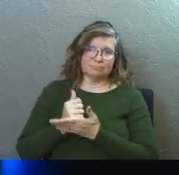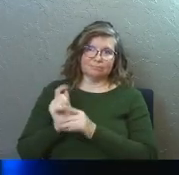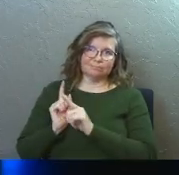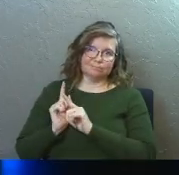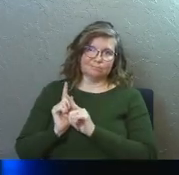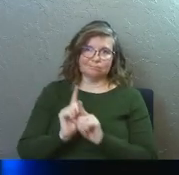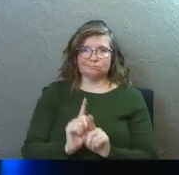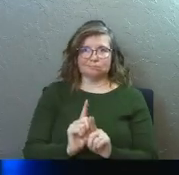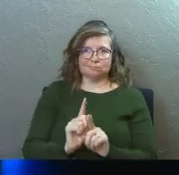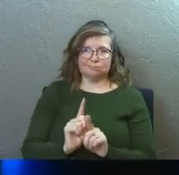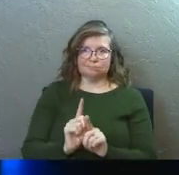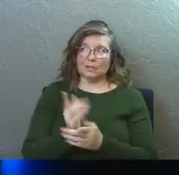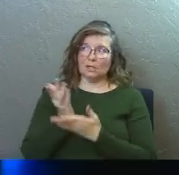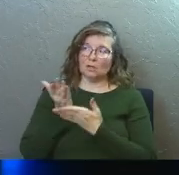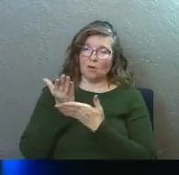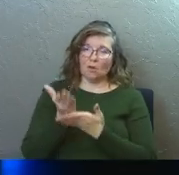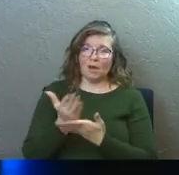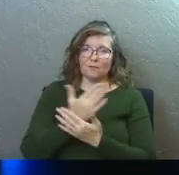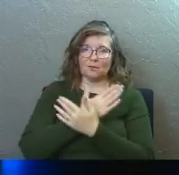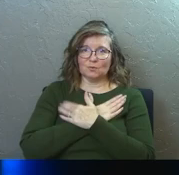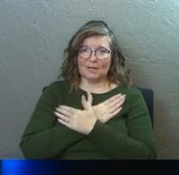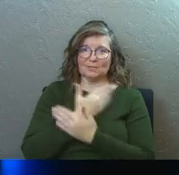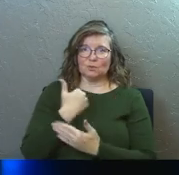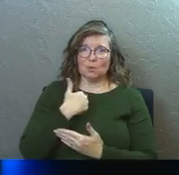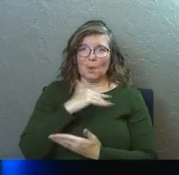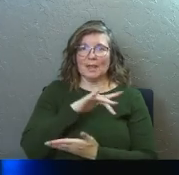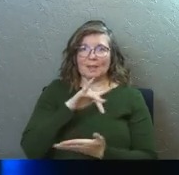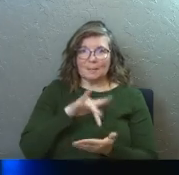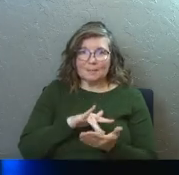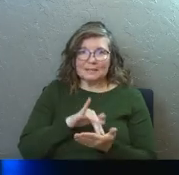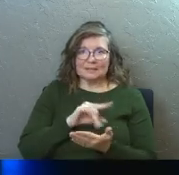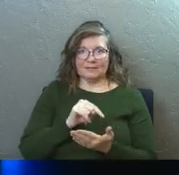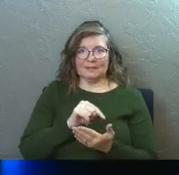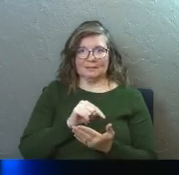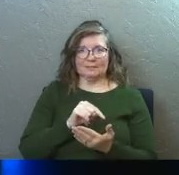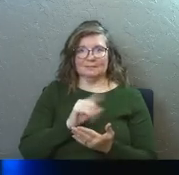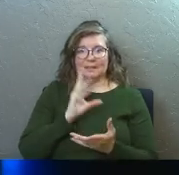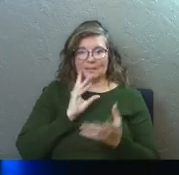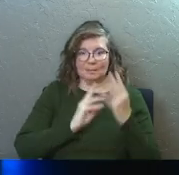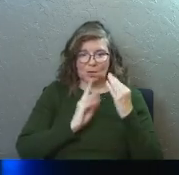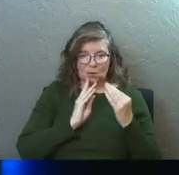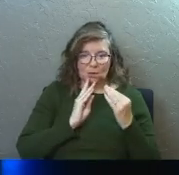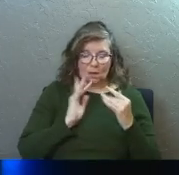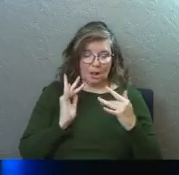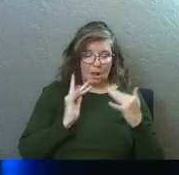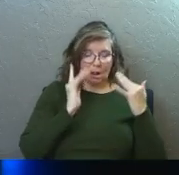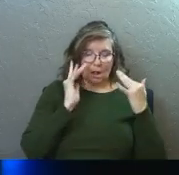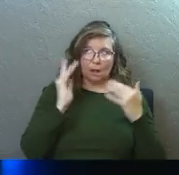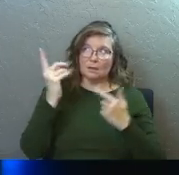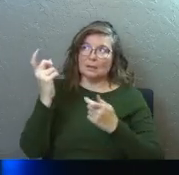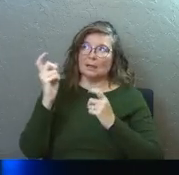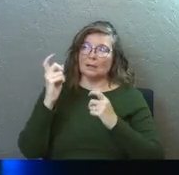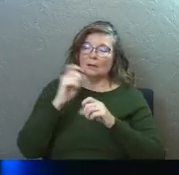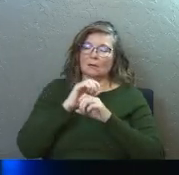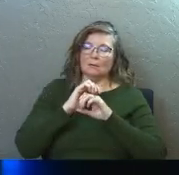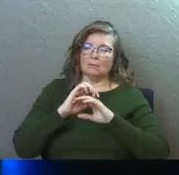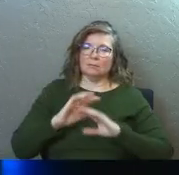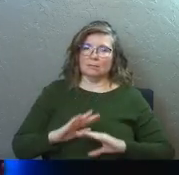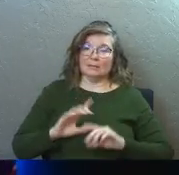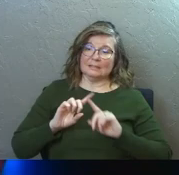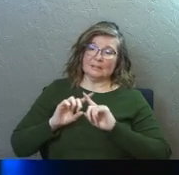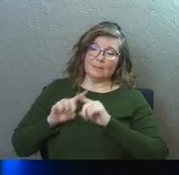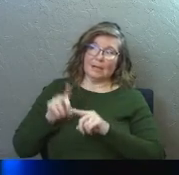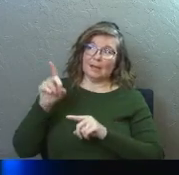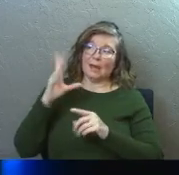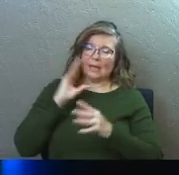But he offers rest for our souls in it. He offers an ease, a gentleness, all because of him. Because of total dependence